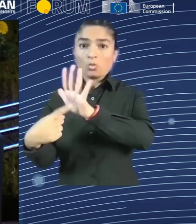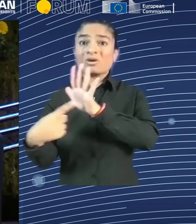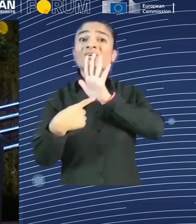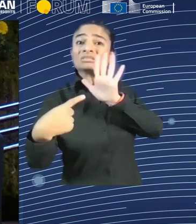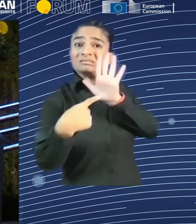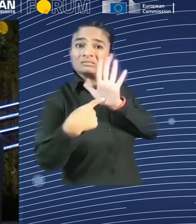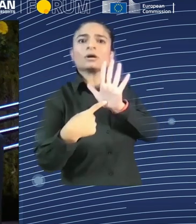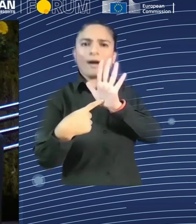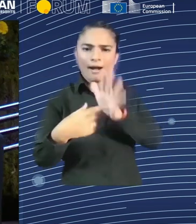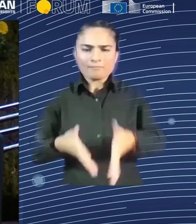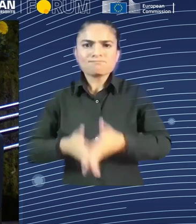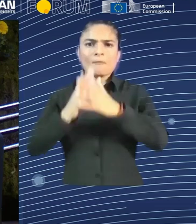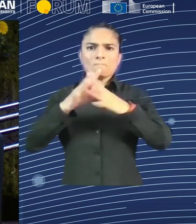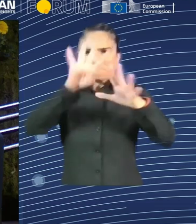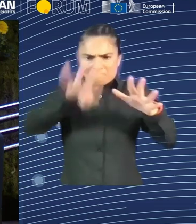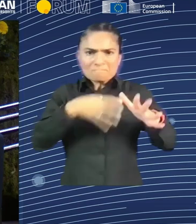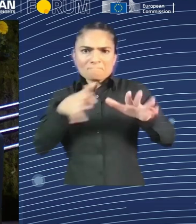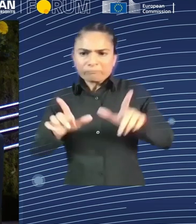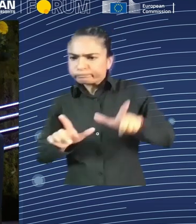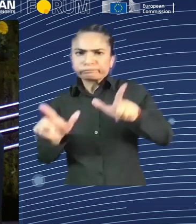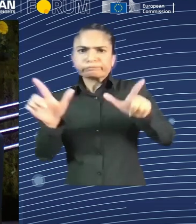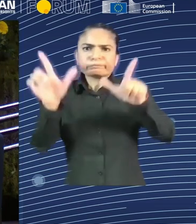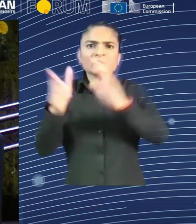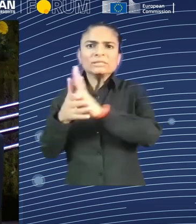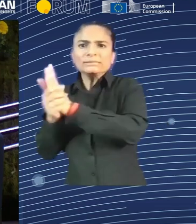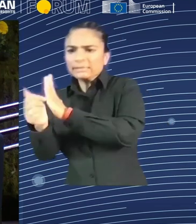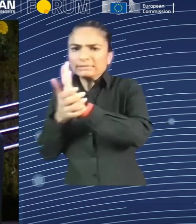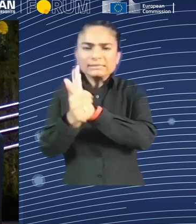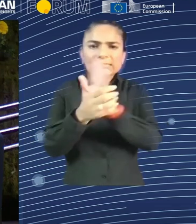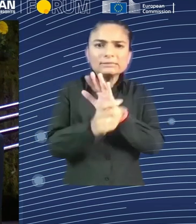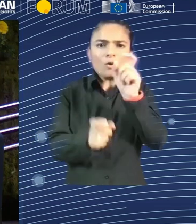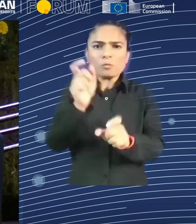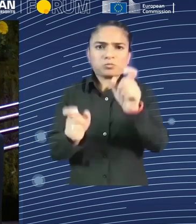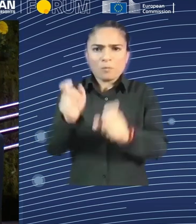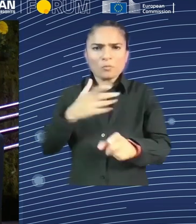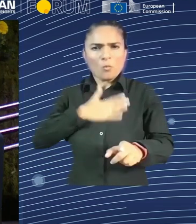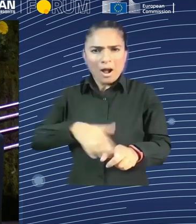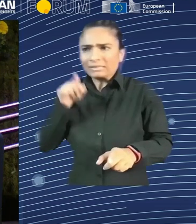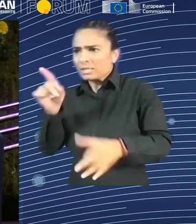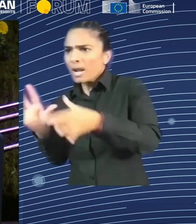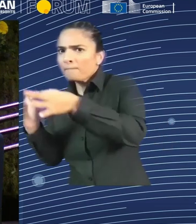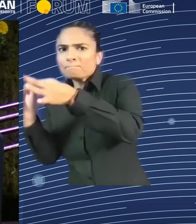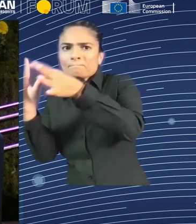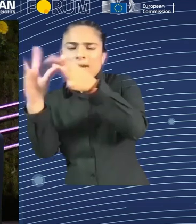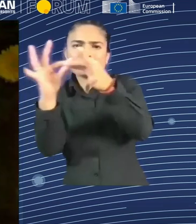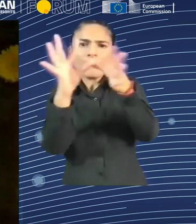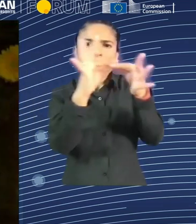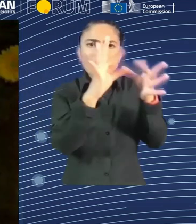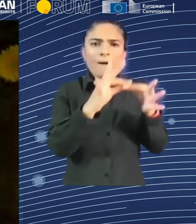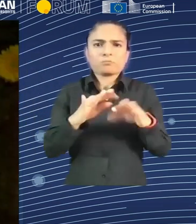to focus our training politics for reskilling our employers.